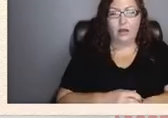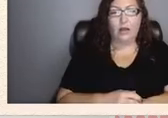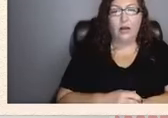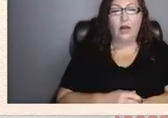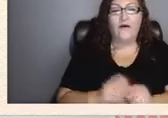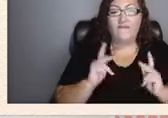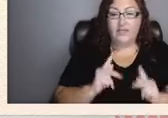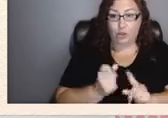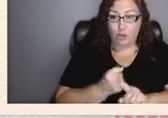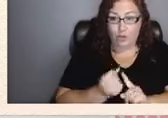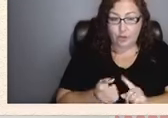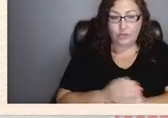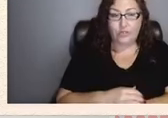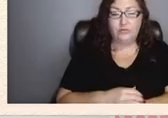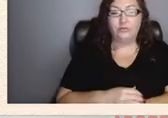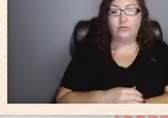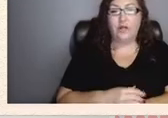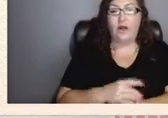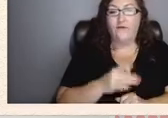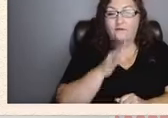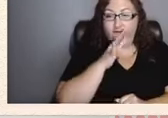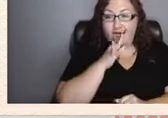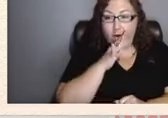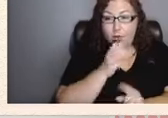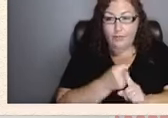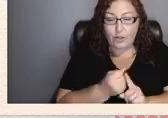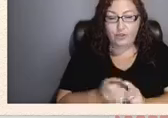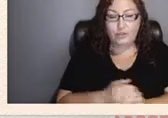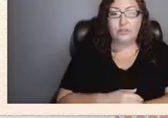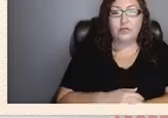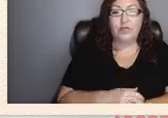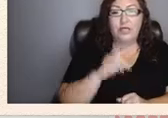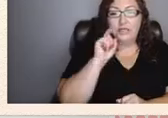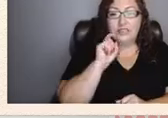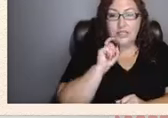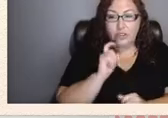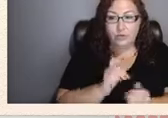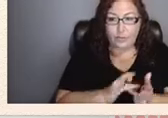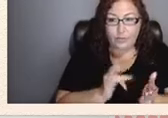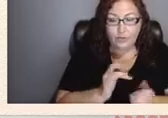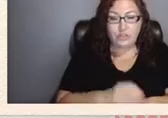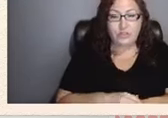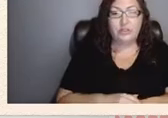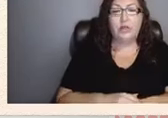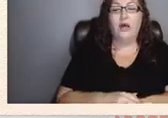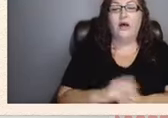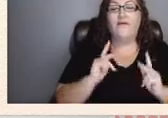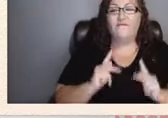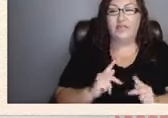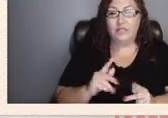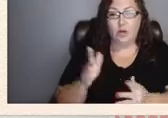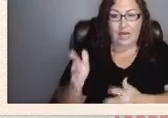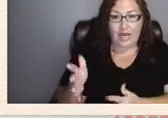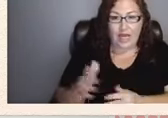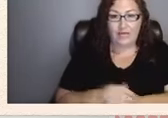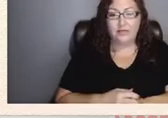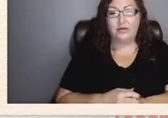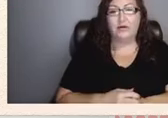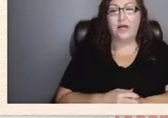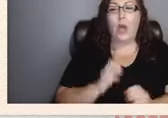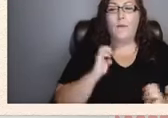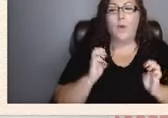verbal abuse sexual abuse physical neglect emotional neglect